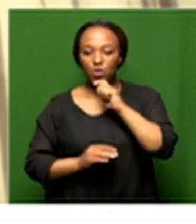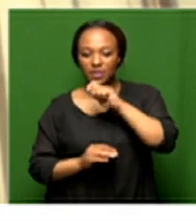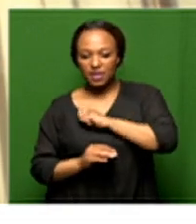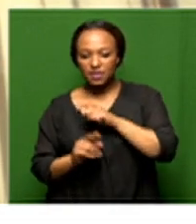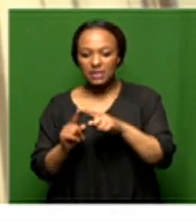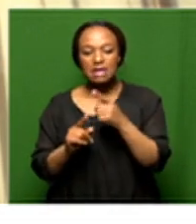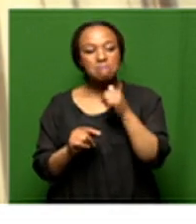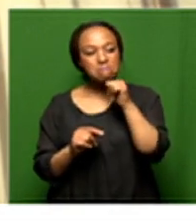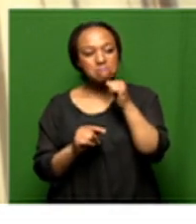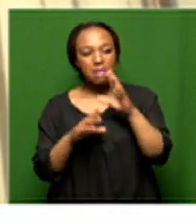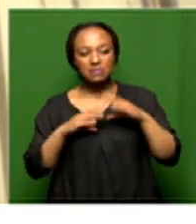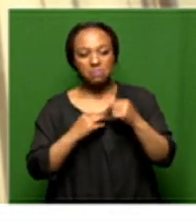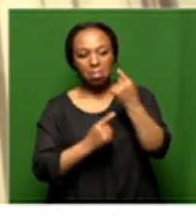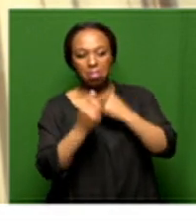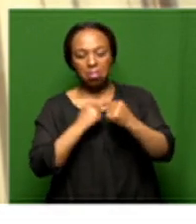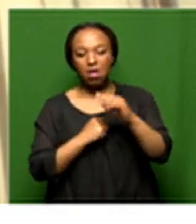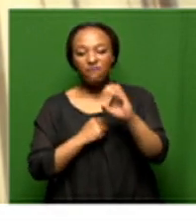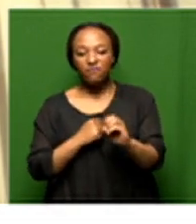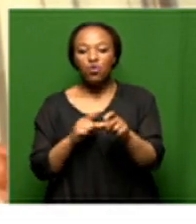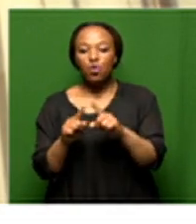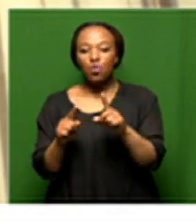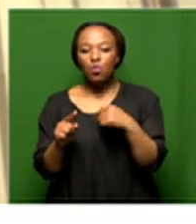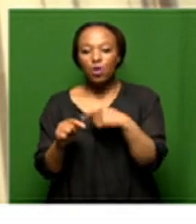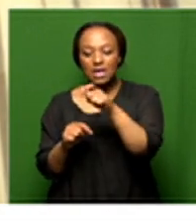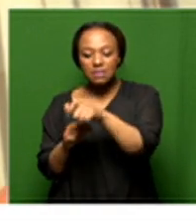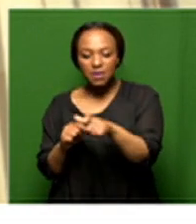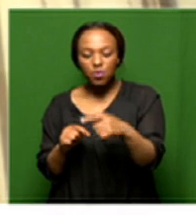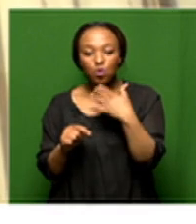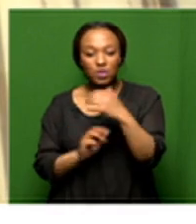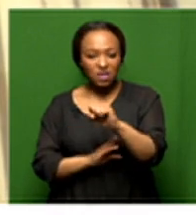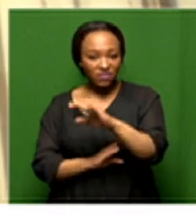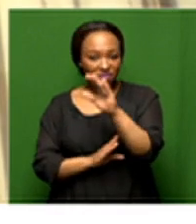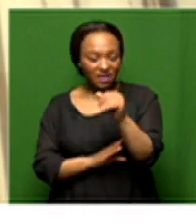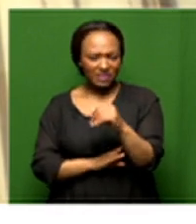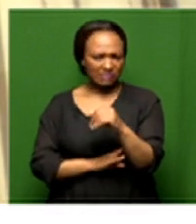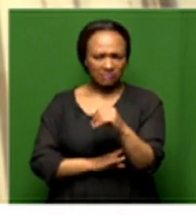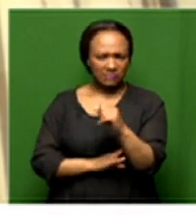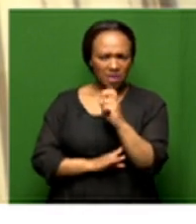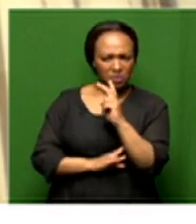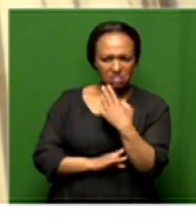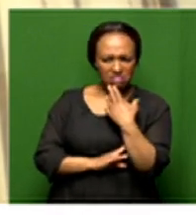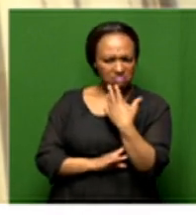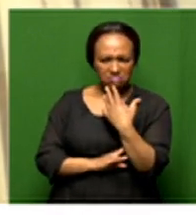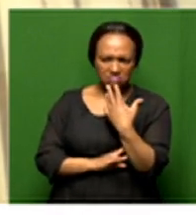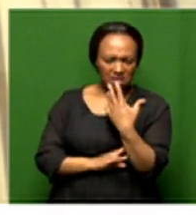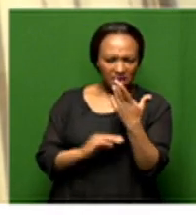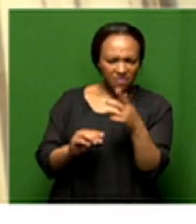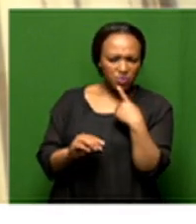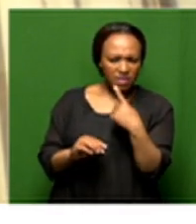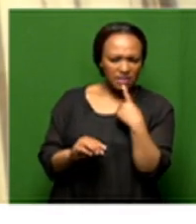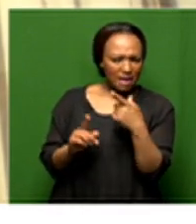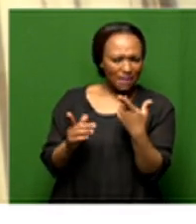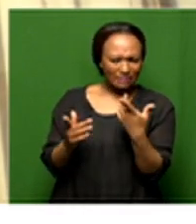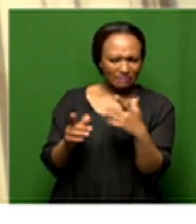think you are right for as long as people i'm talking about the citizens are not beginning to see this we are coming across as not being